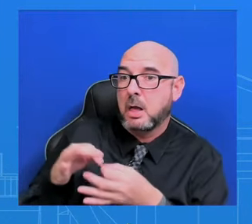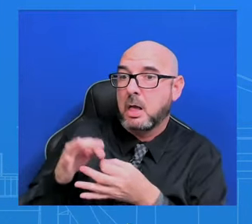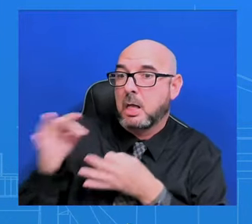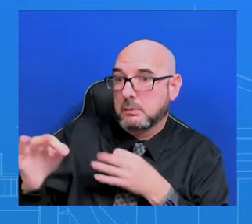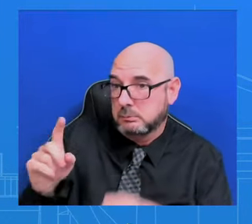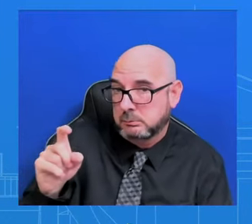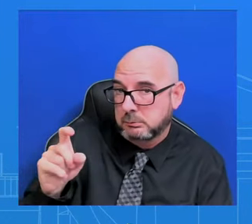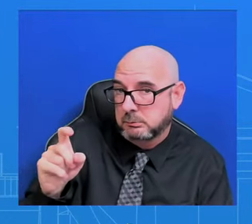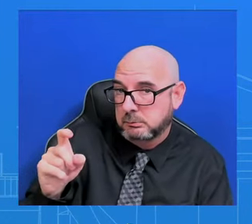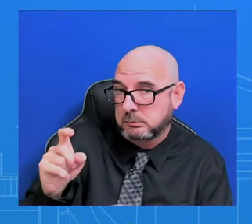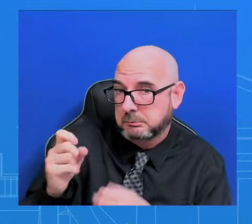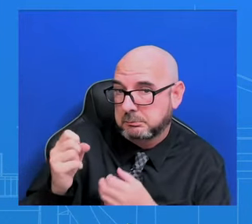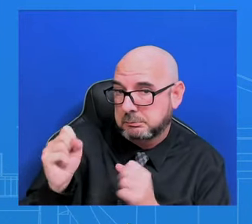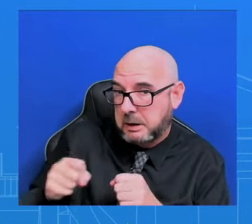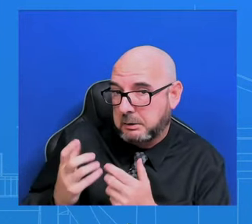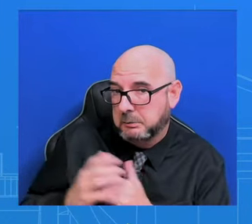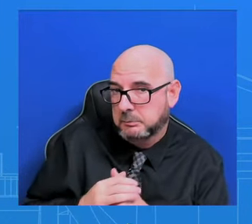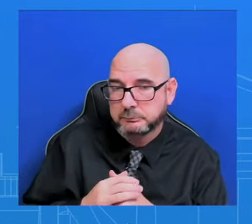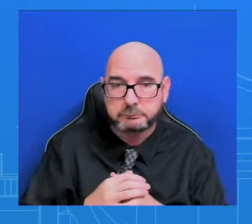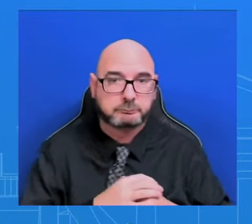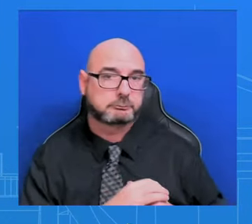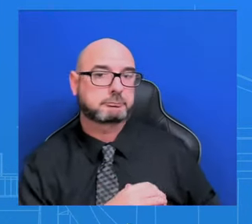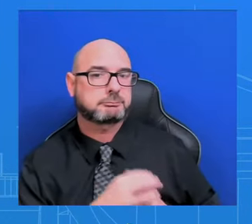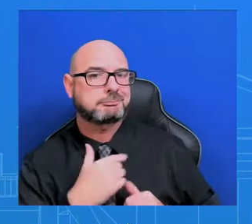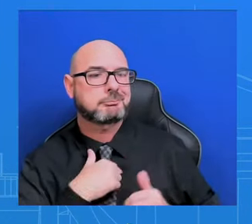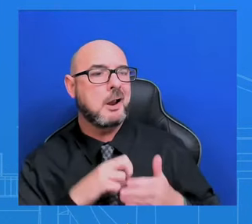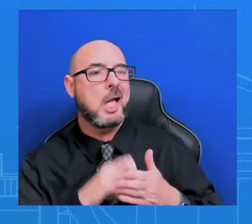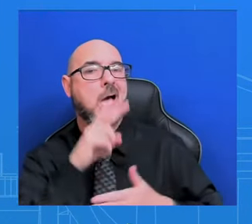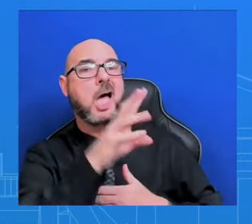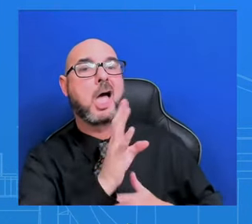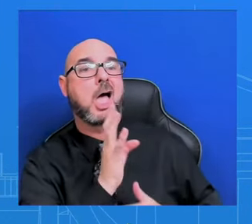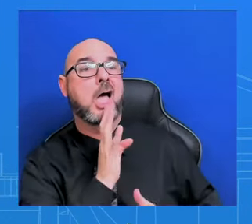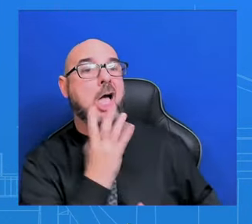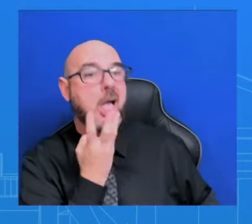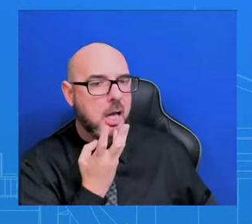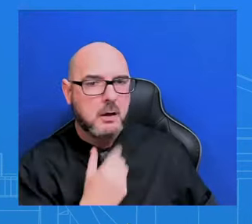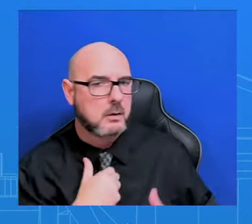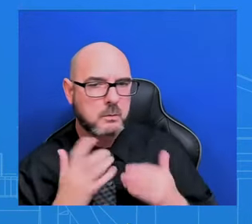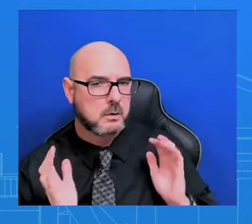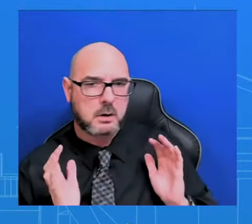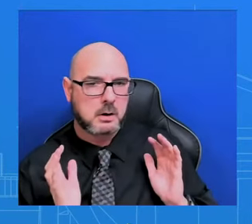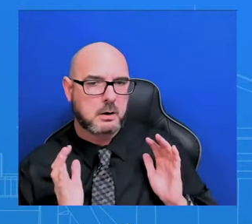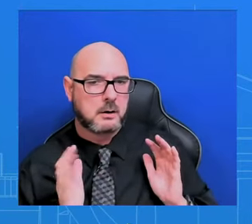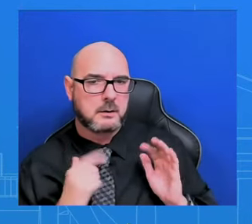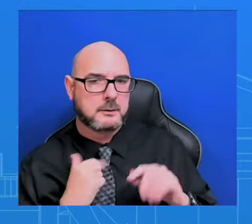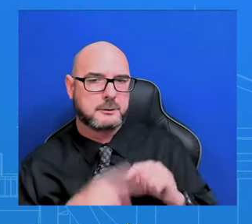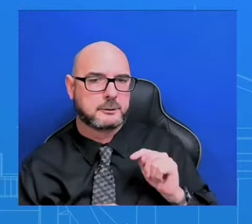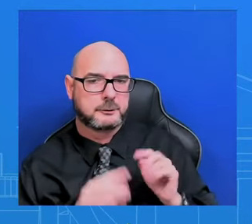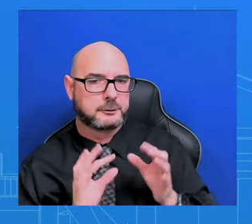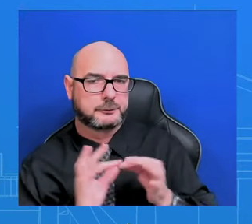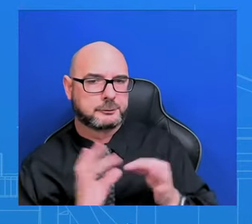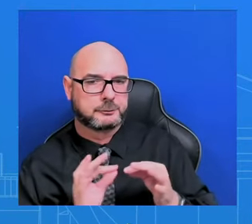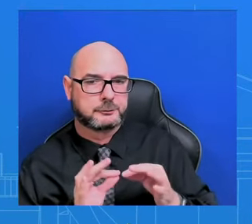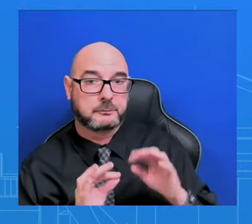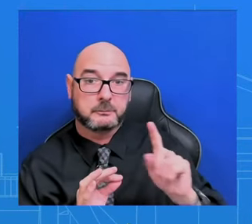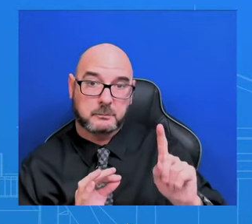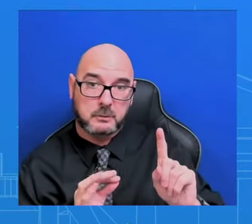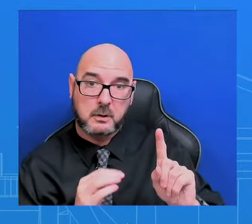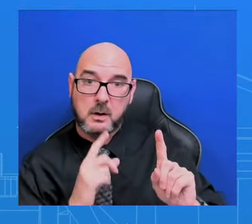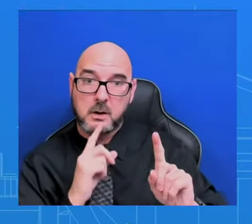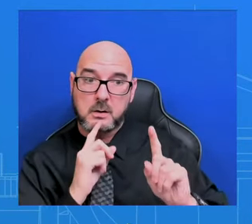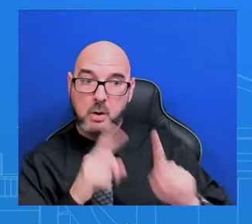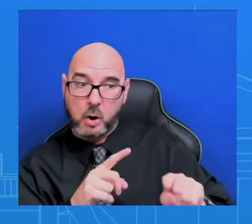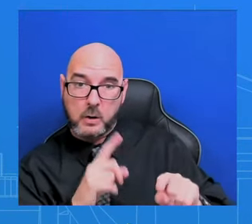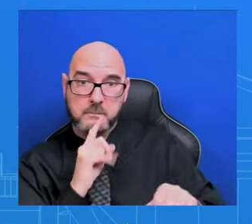ahead of where we are in the discussions, Jeff. So I can't confirm the reports out there about what the length might be. But we are